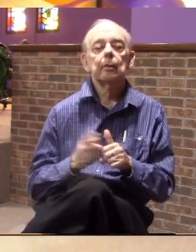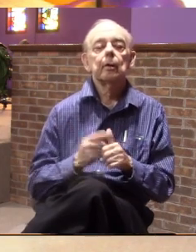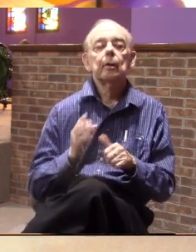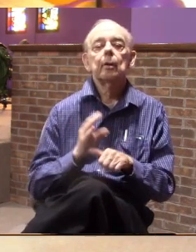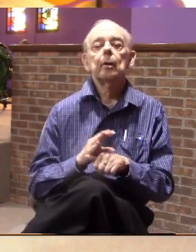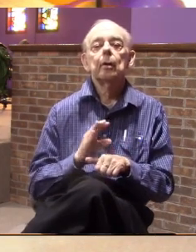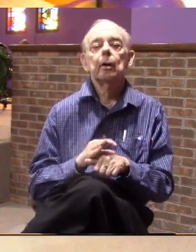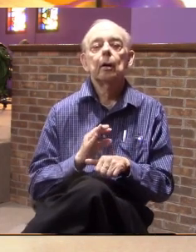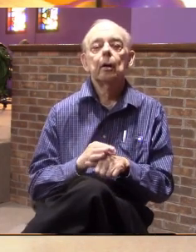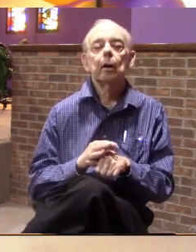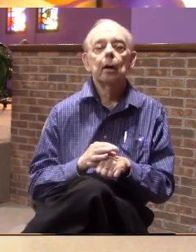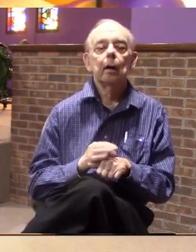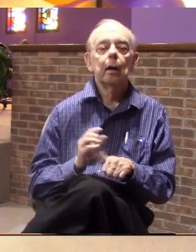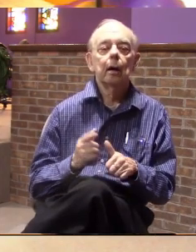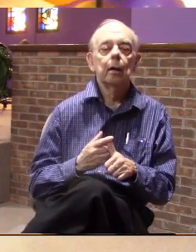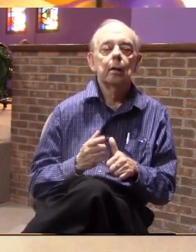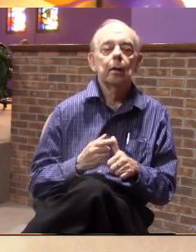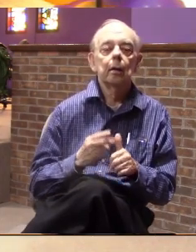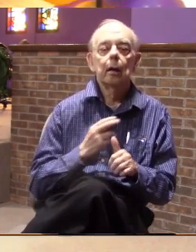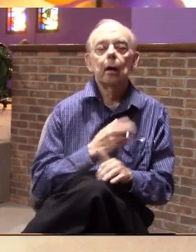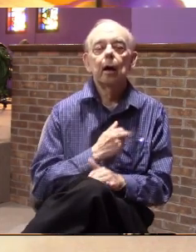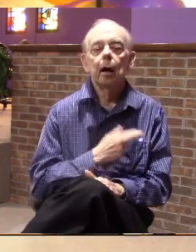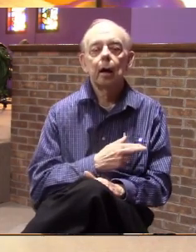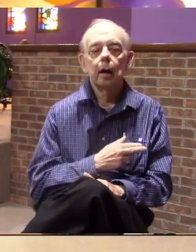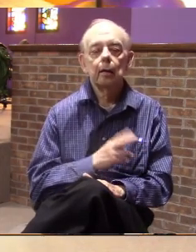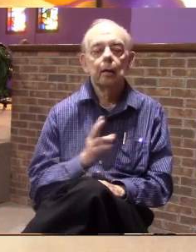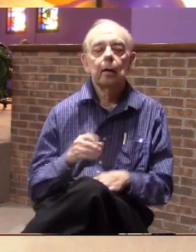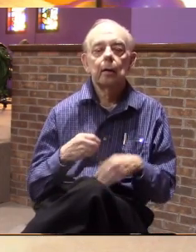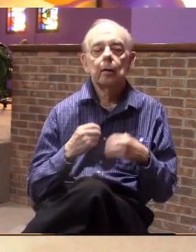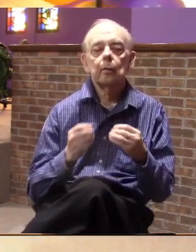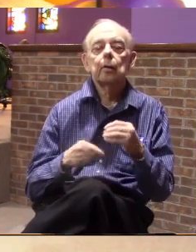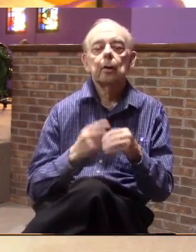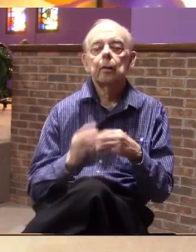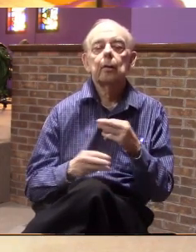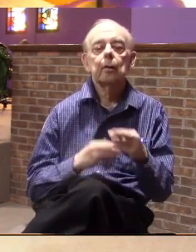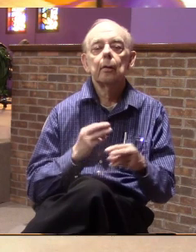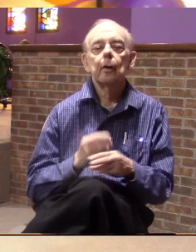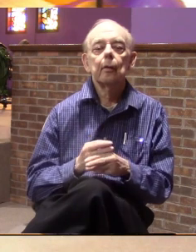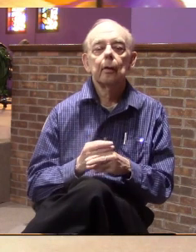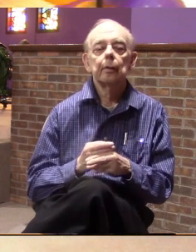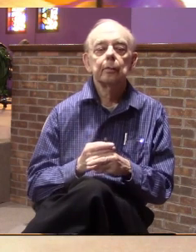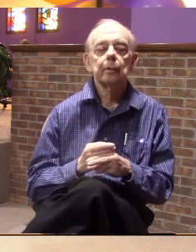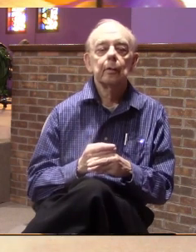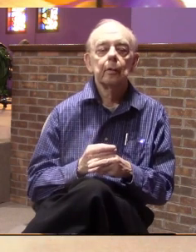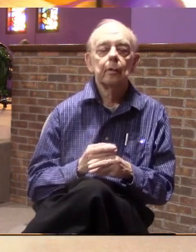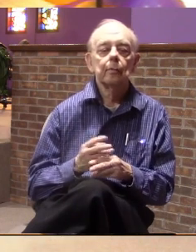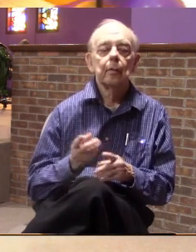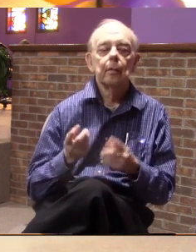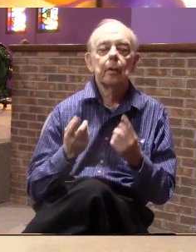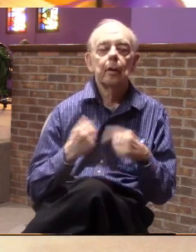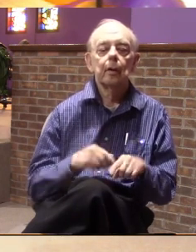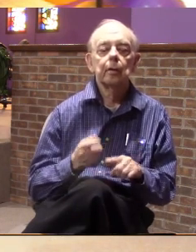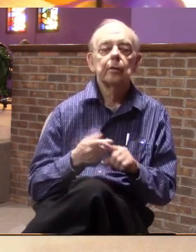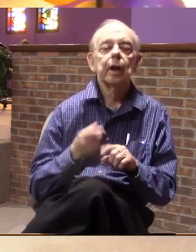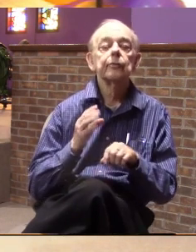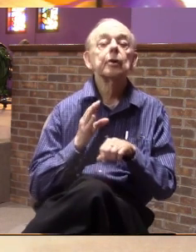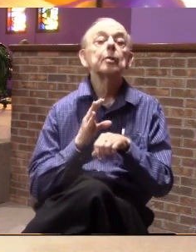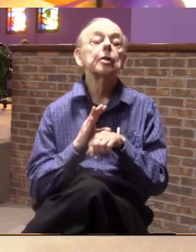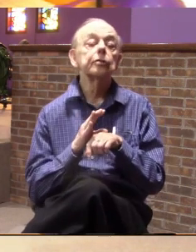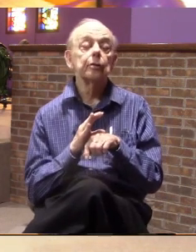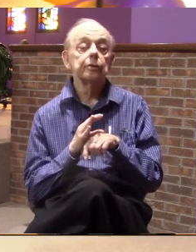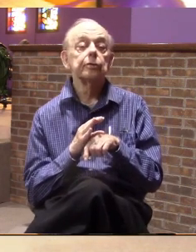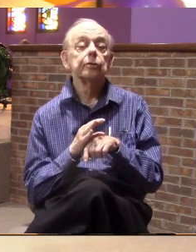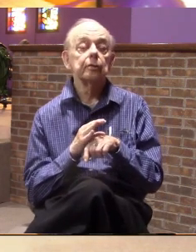churches or the first hospitals that were given around the world, ladies and gentlemen, came from the churches.